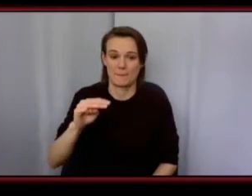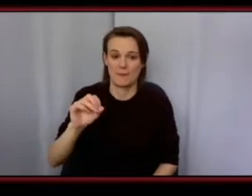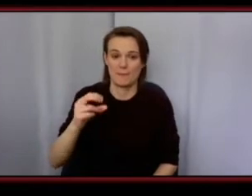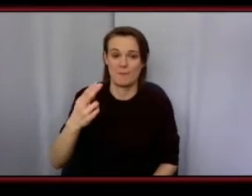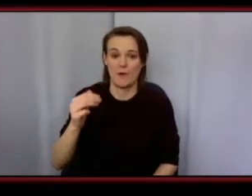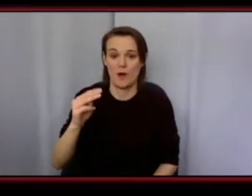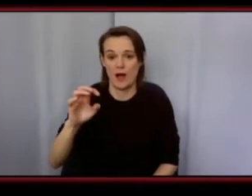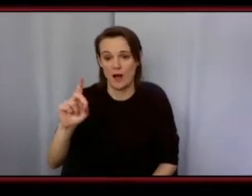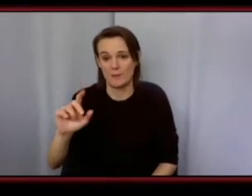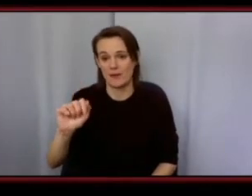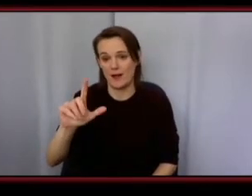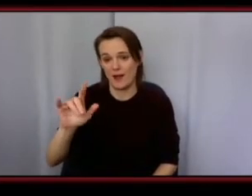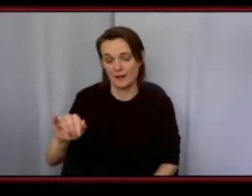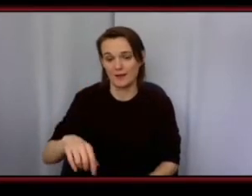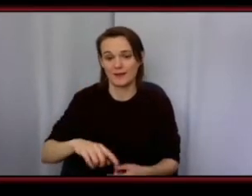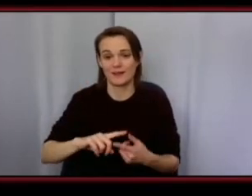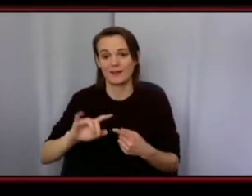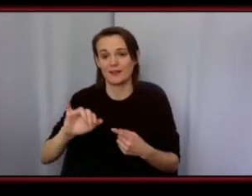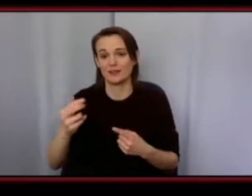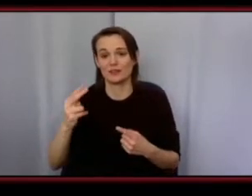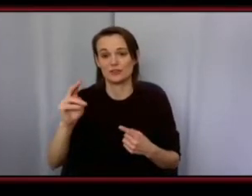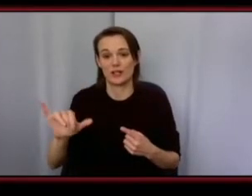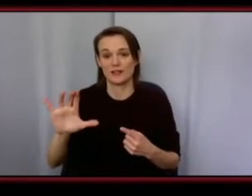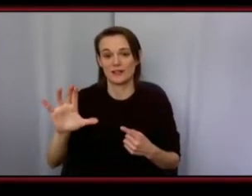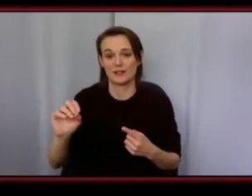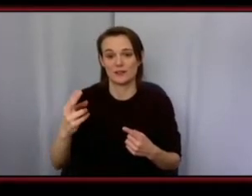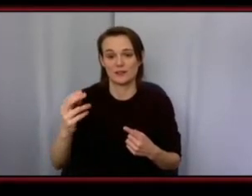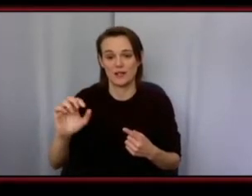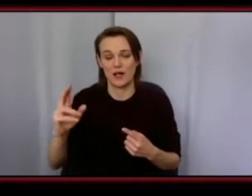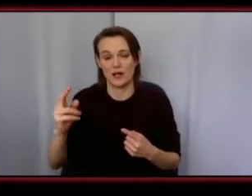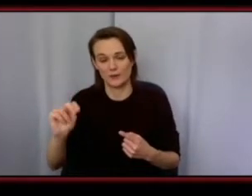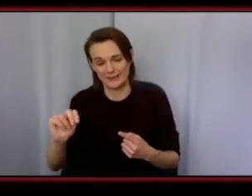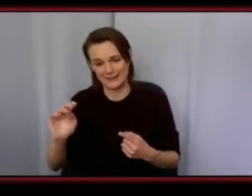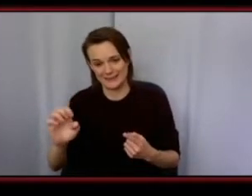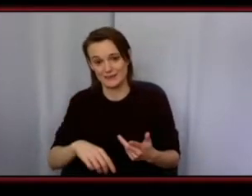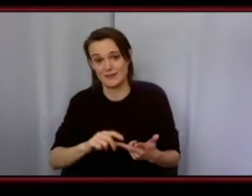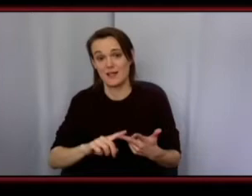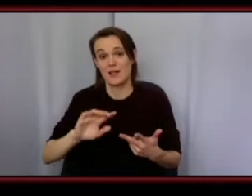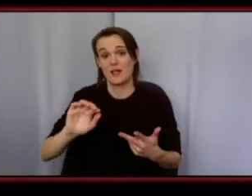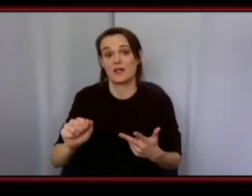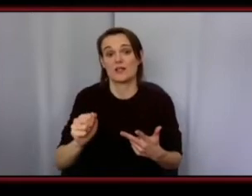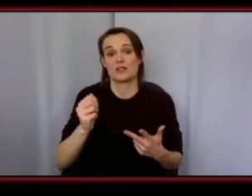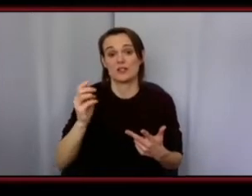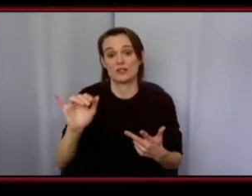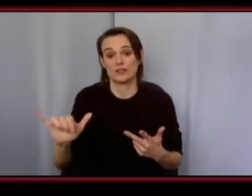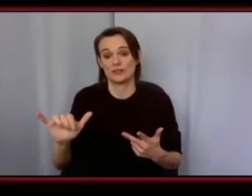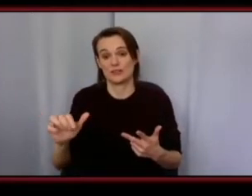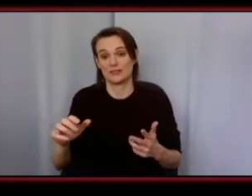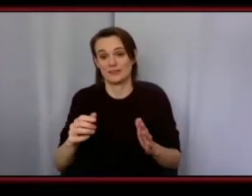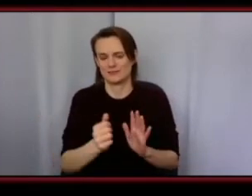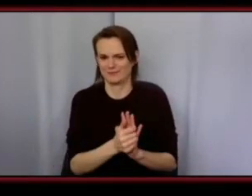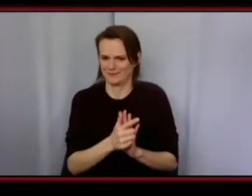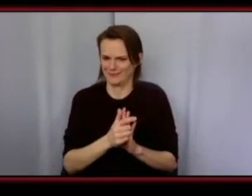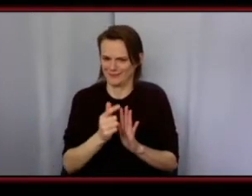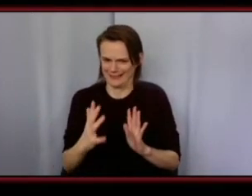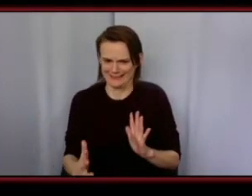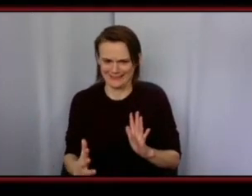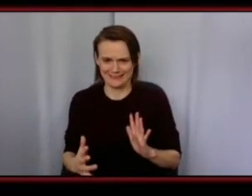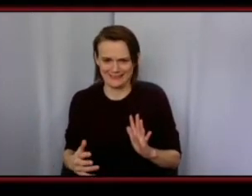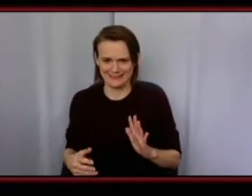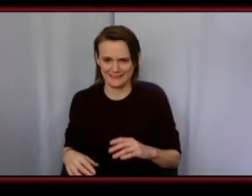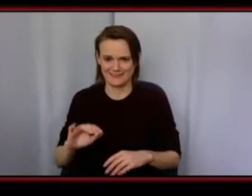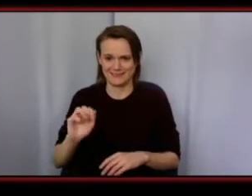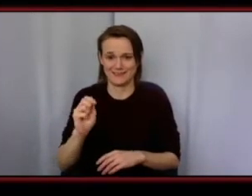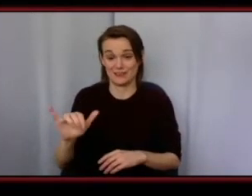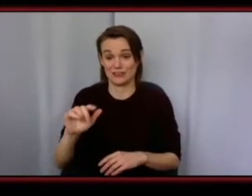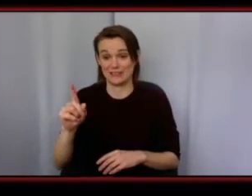johnny cochran um jay-z so like jay-z i remember when i was in grade five i got these jeans that were rock